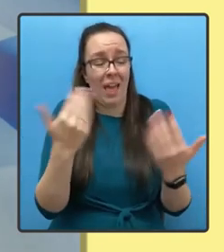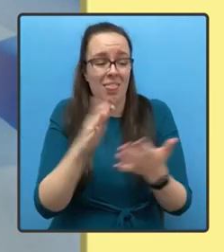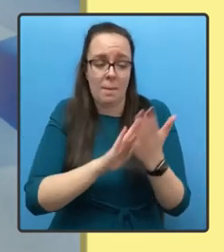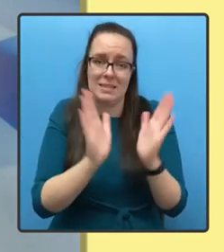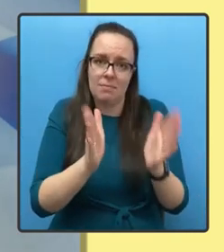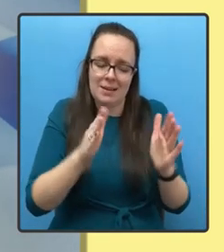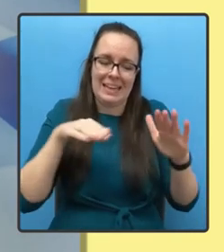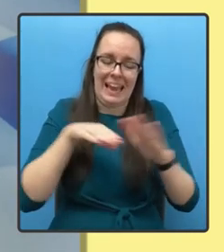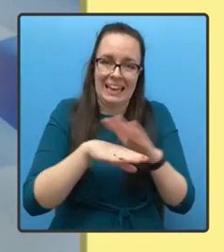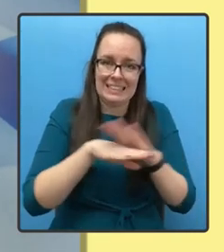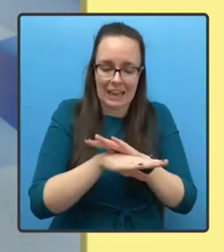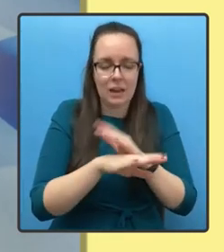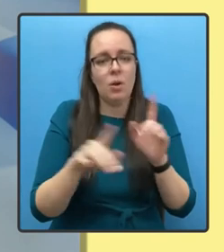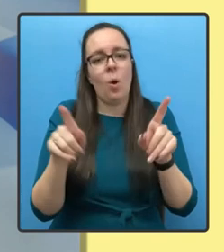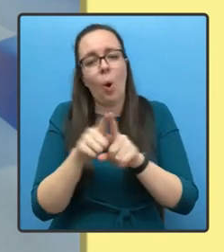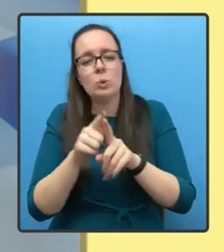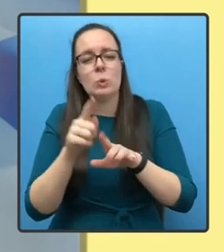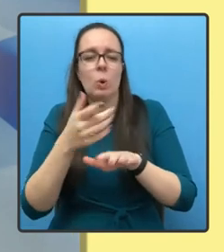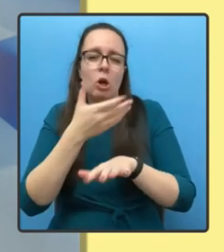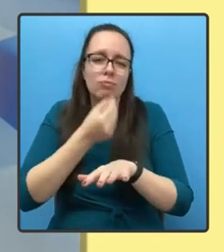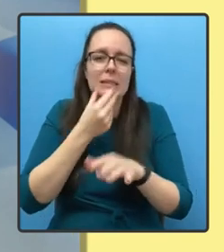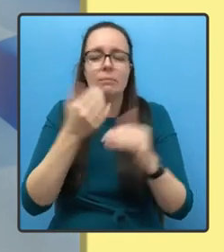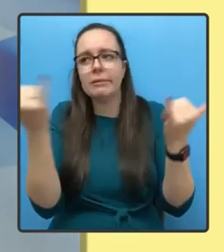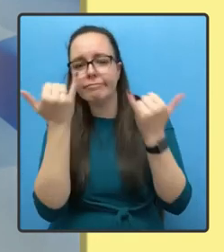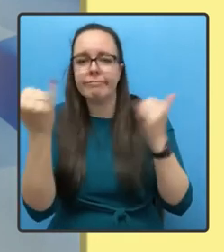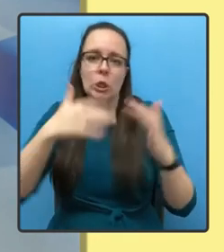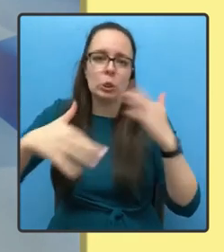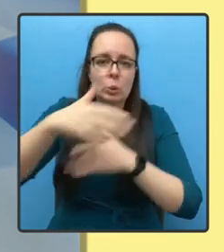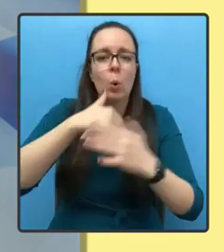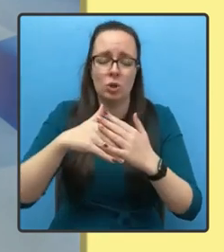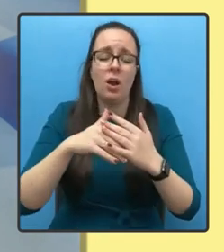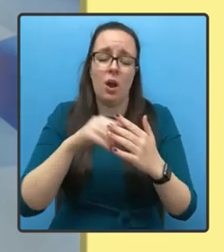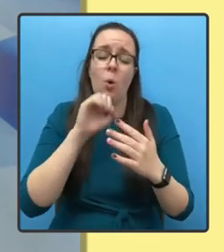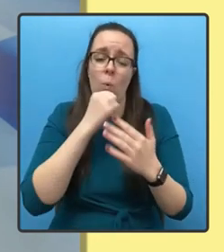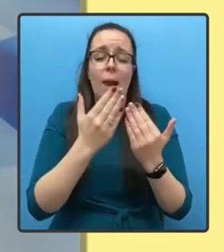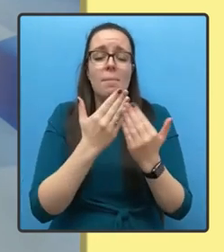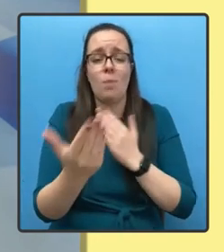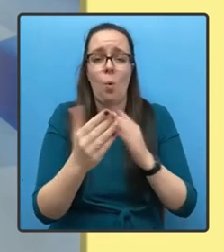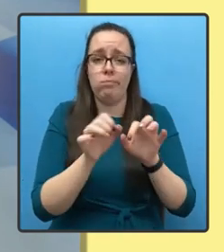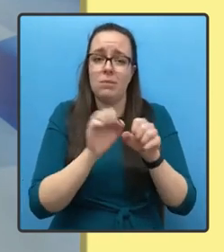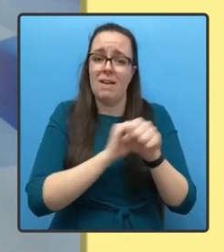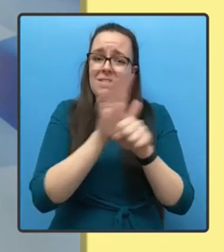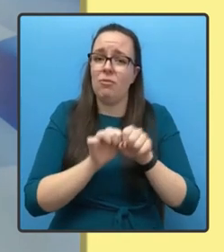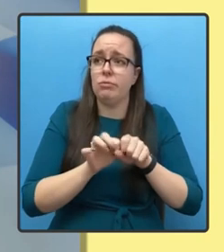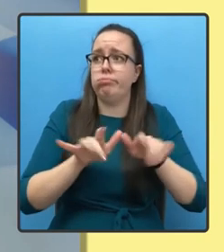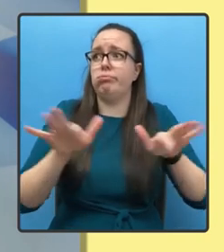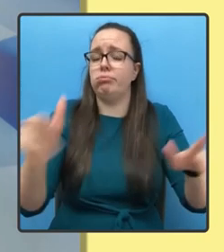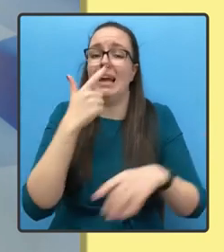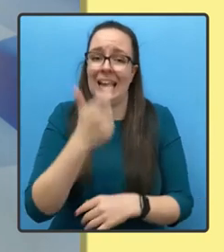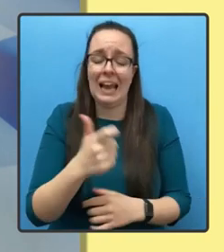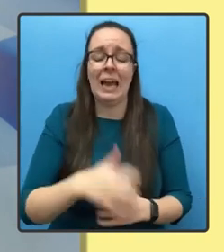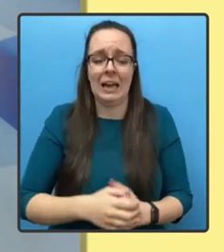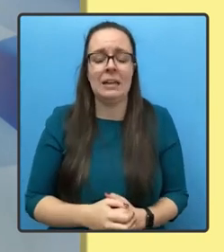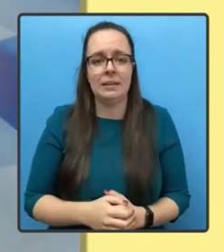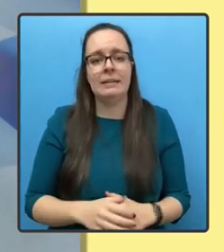socialising, will create increased opportunities for the virus to spread. And most seriously of all, the